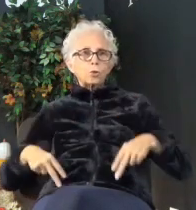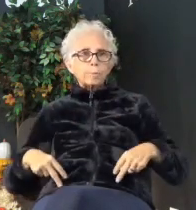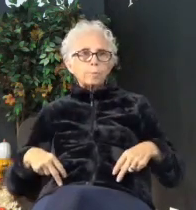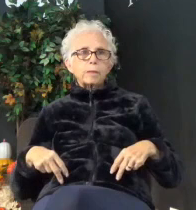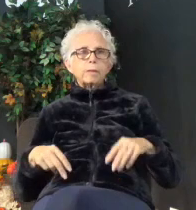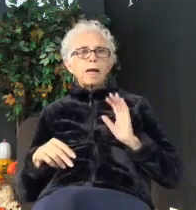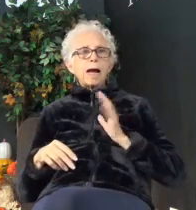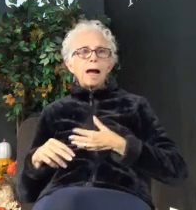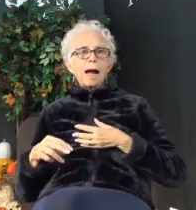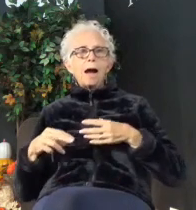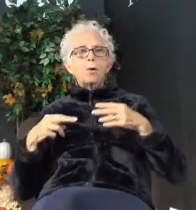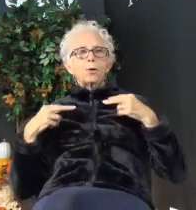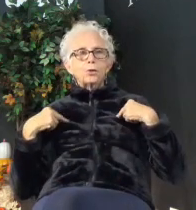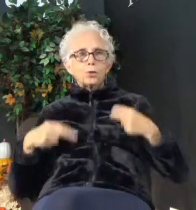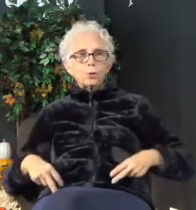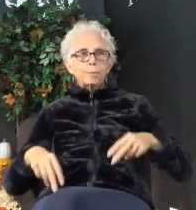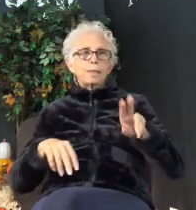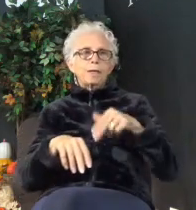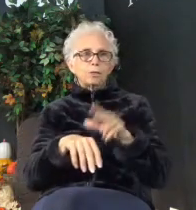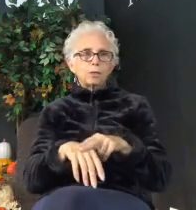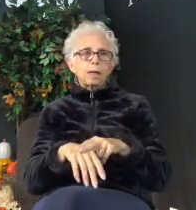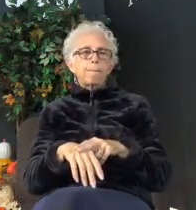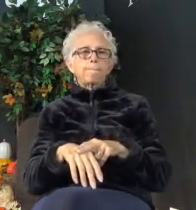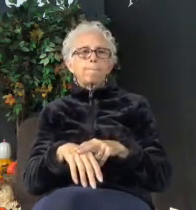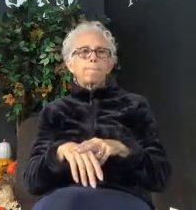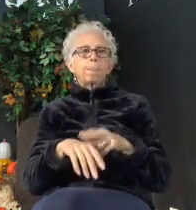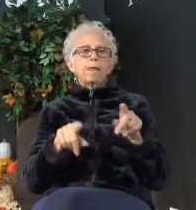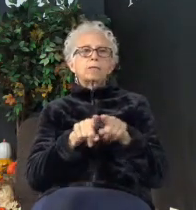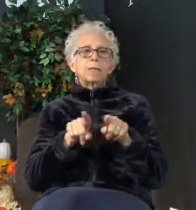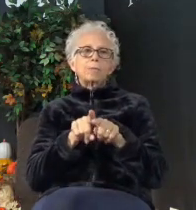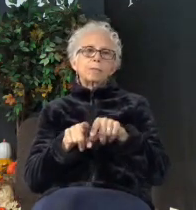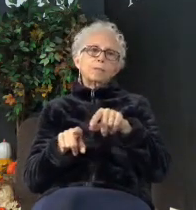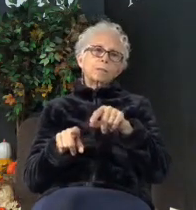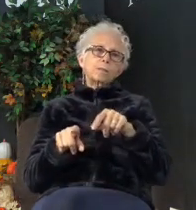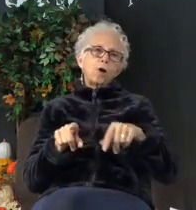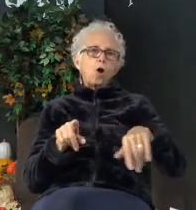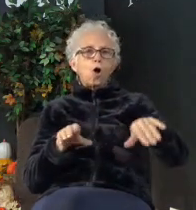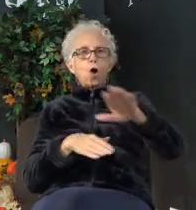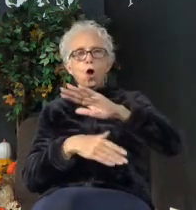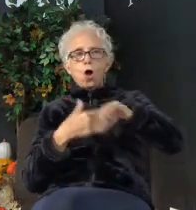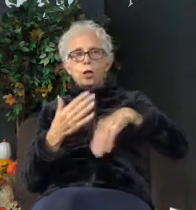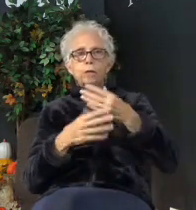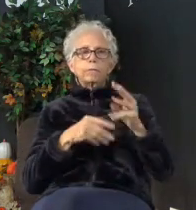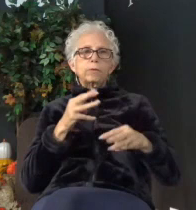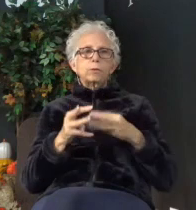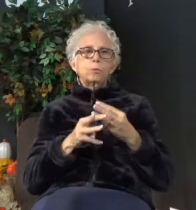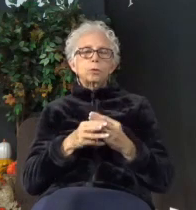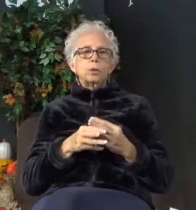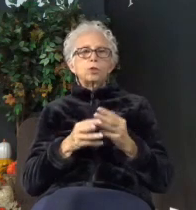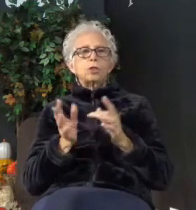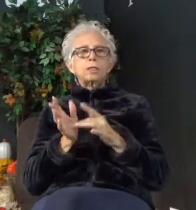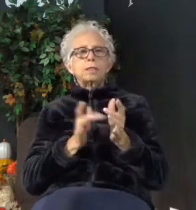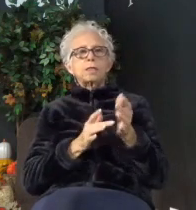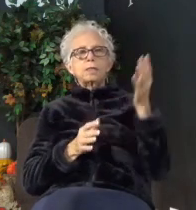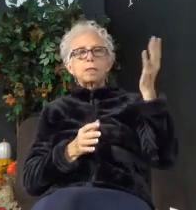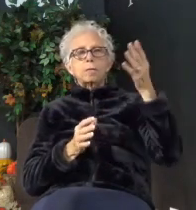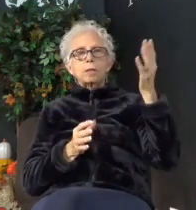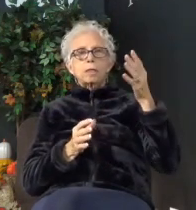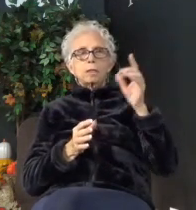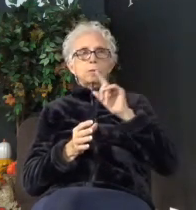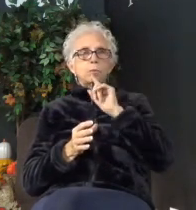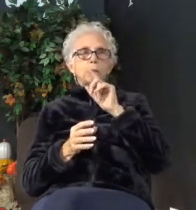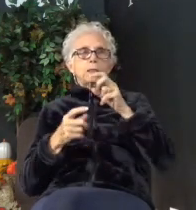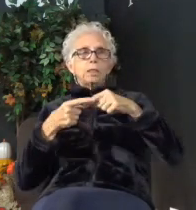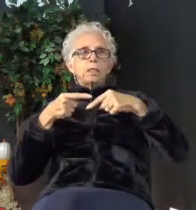human nature. Like the rest of the world. Jesus' message is radically different